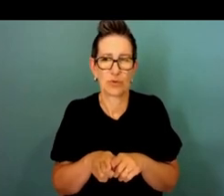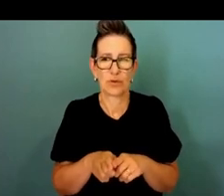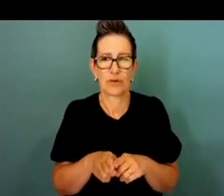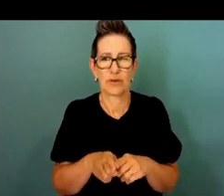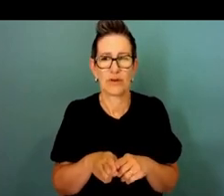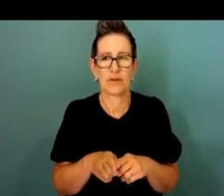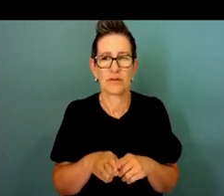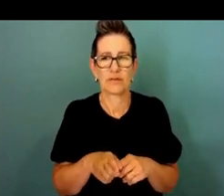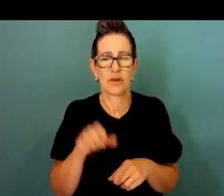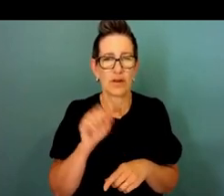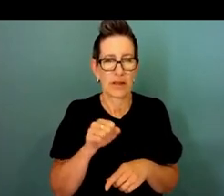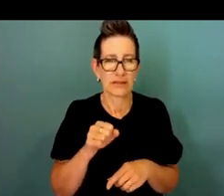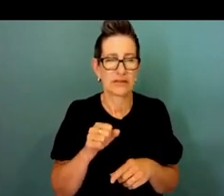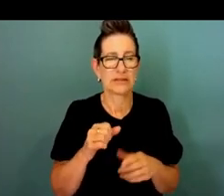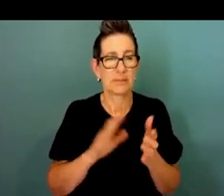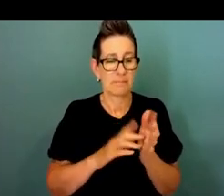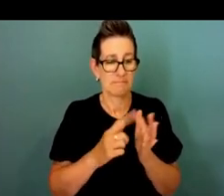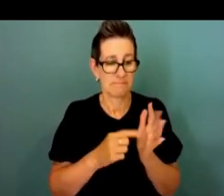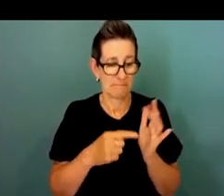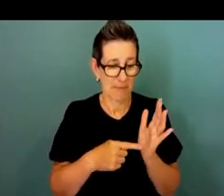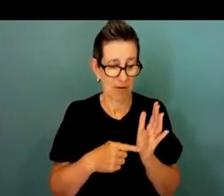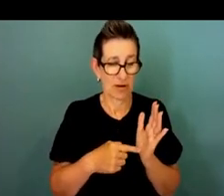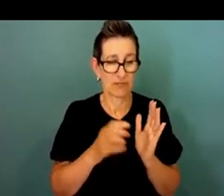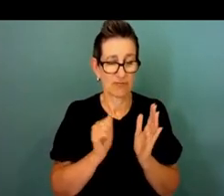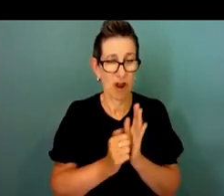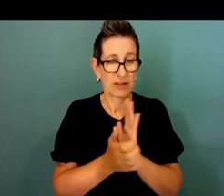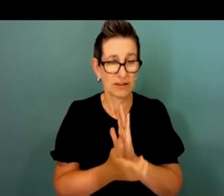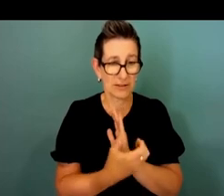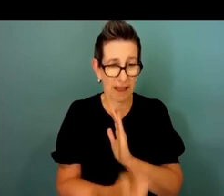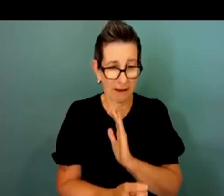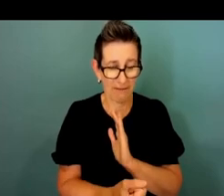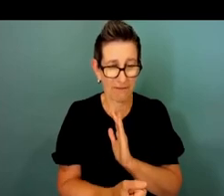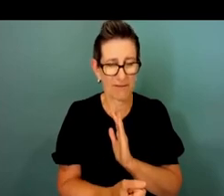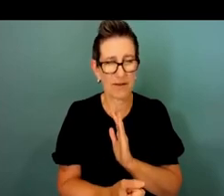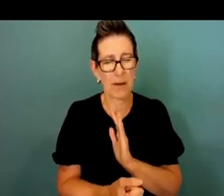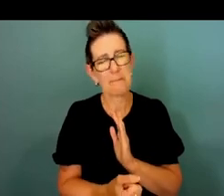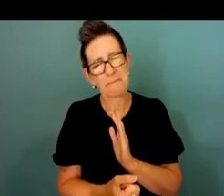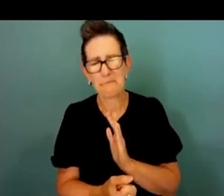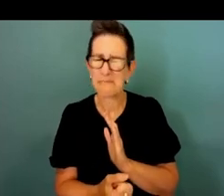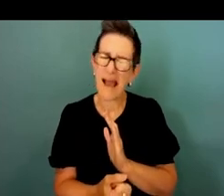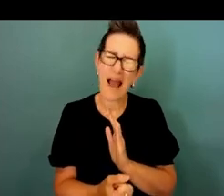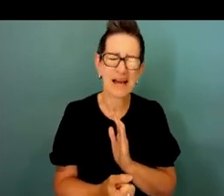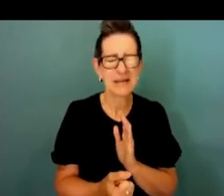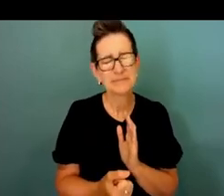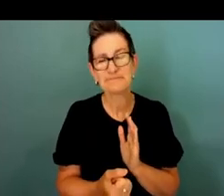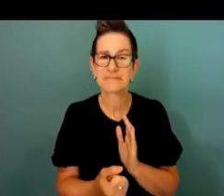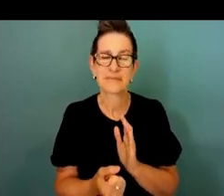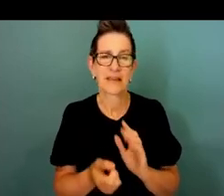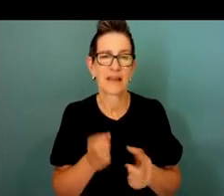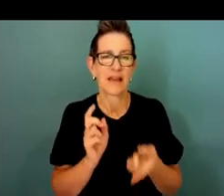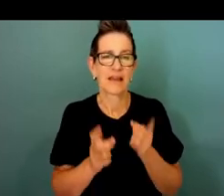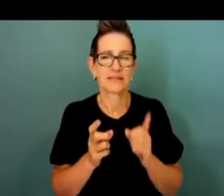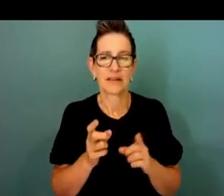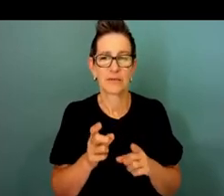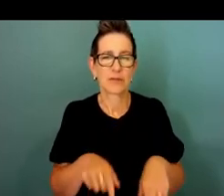of merit that we know that we have and can continue to bring in to the public service so there's a really good piece of work there